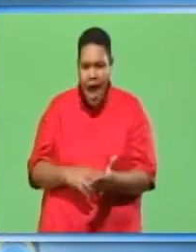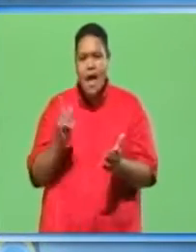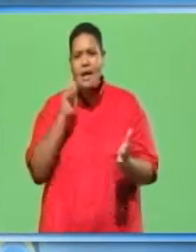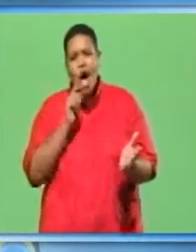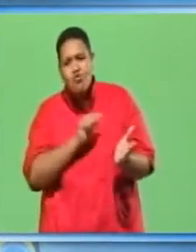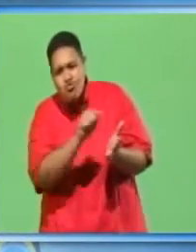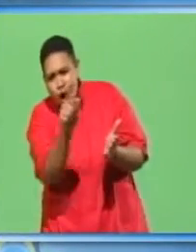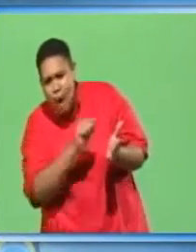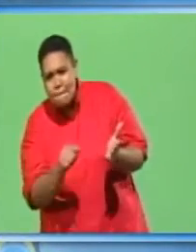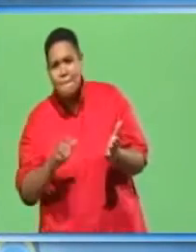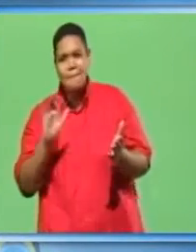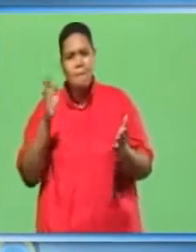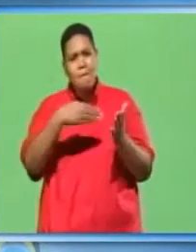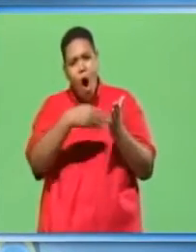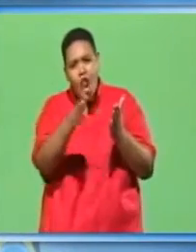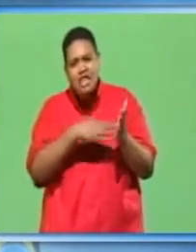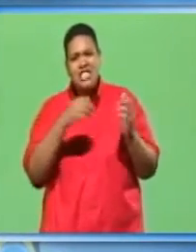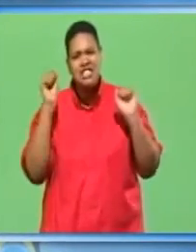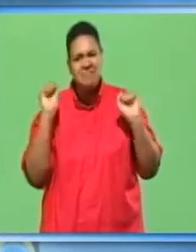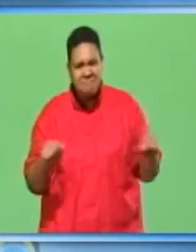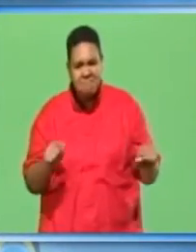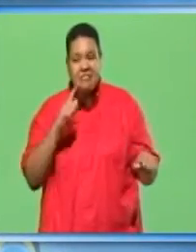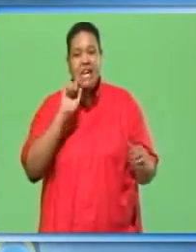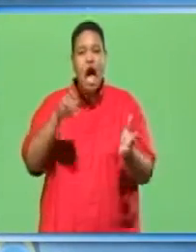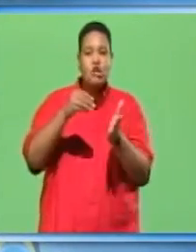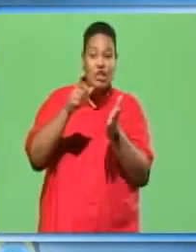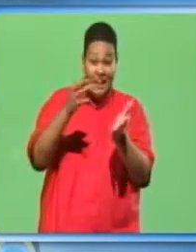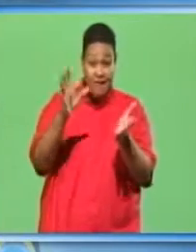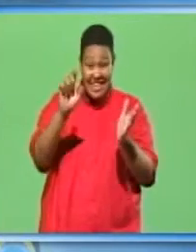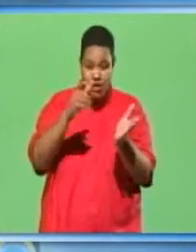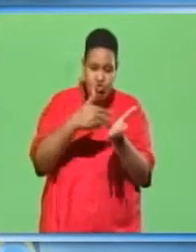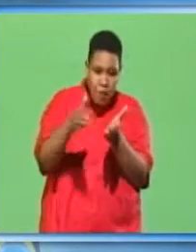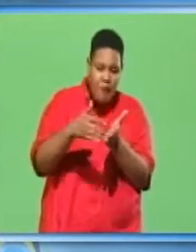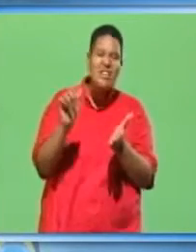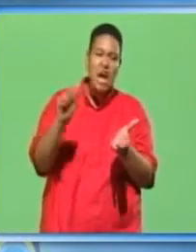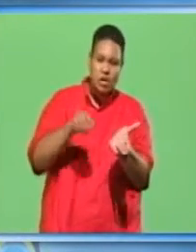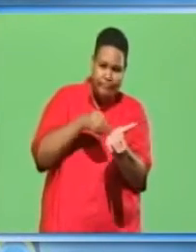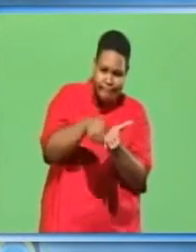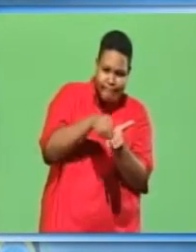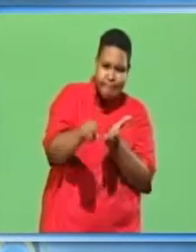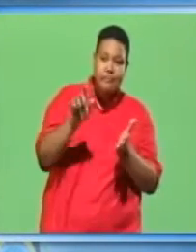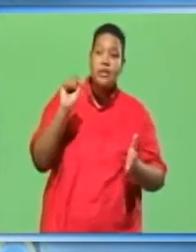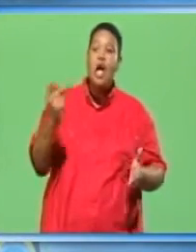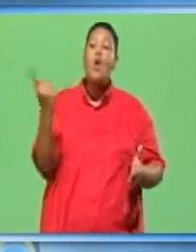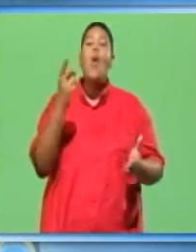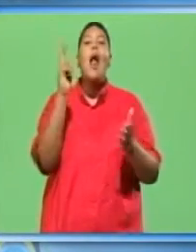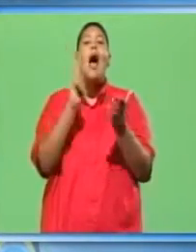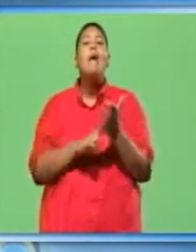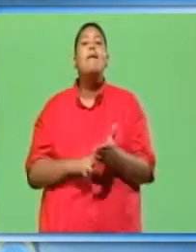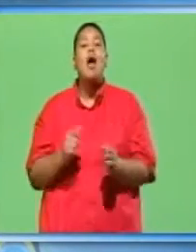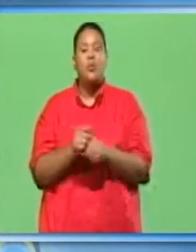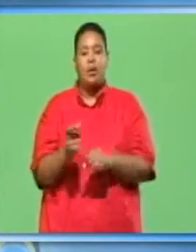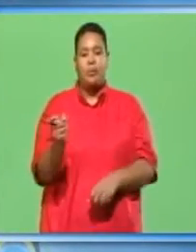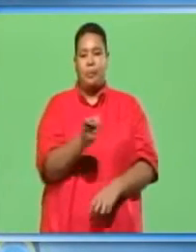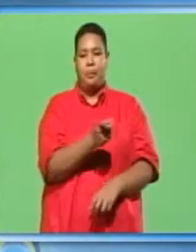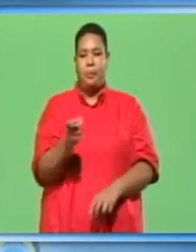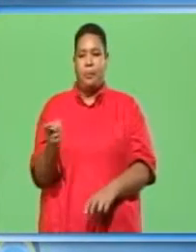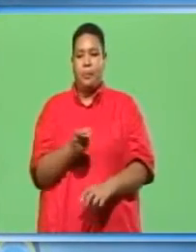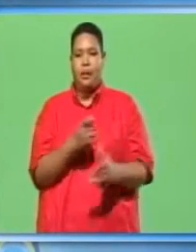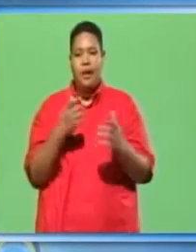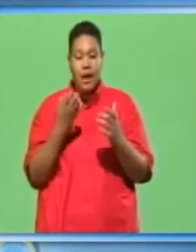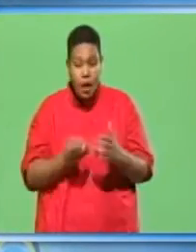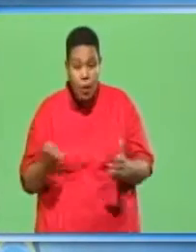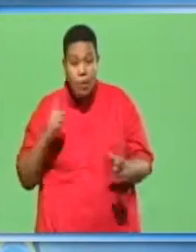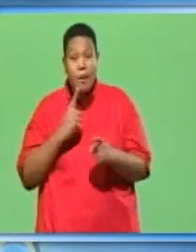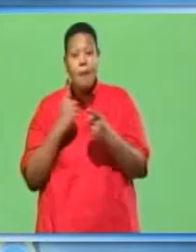repair, and if necessary, strip and remove. Regular lacquer should only be applied with spray equipment, but with a proper